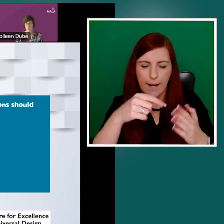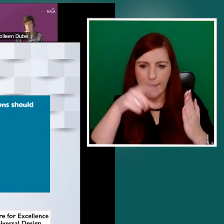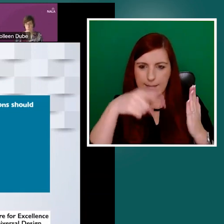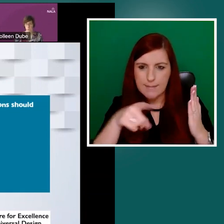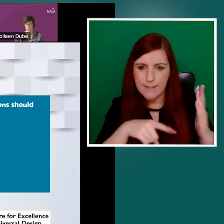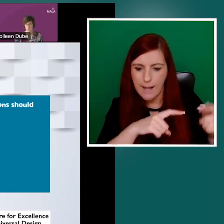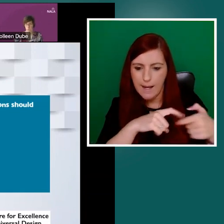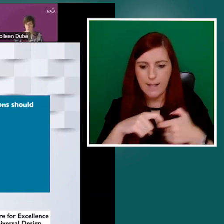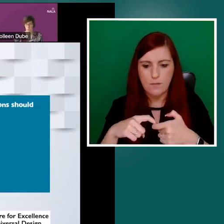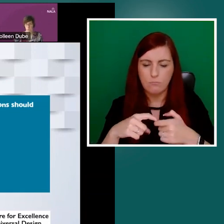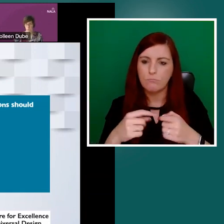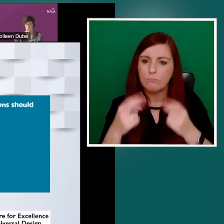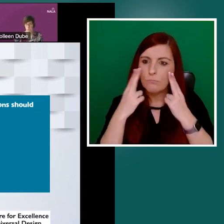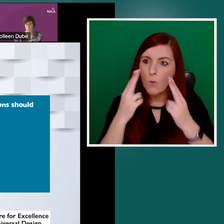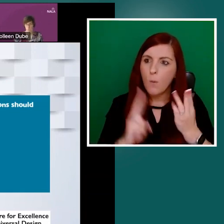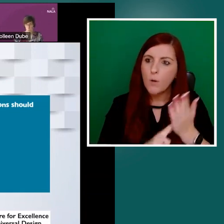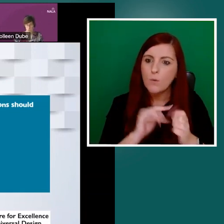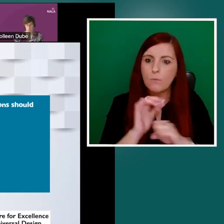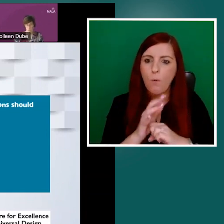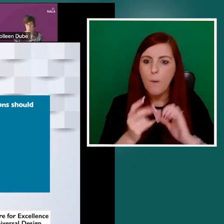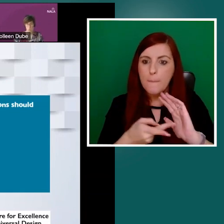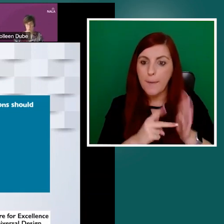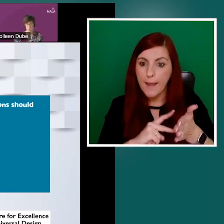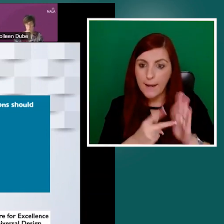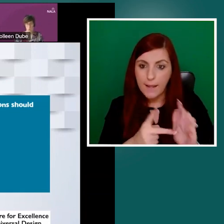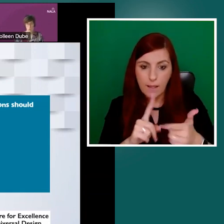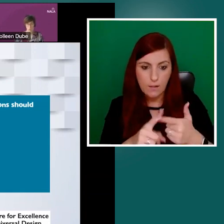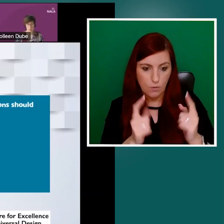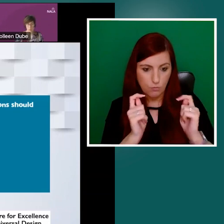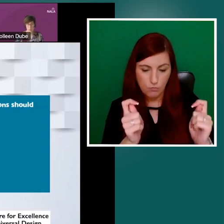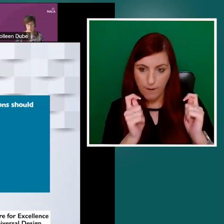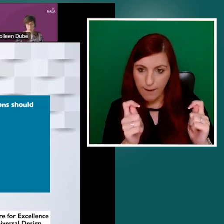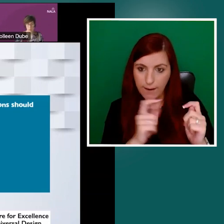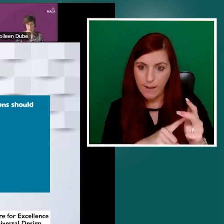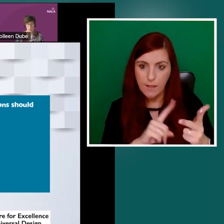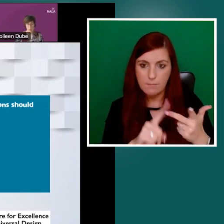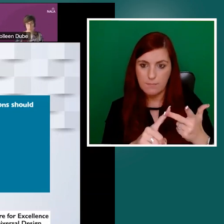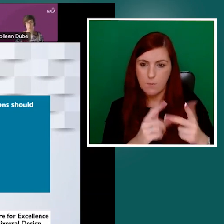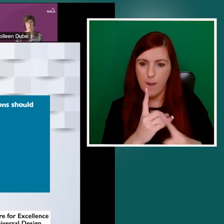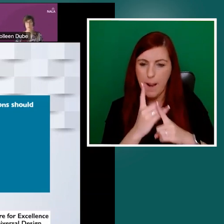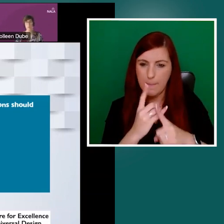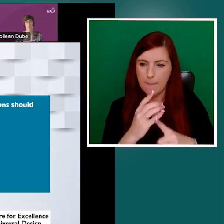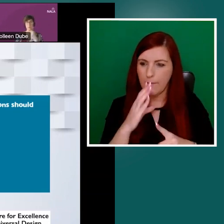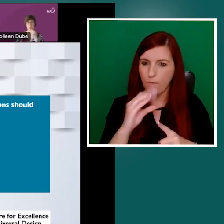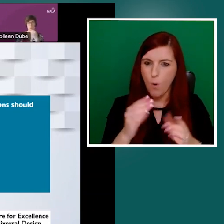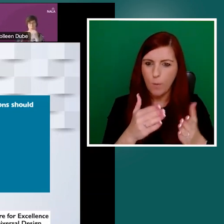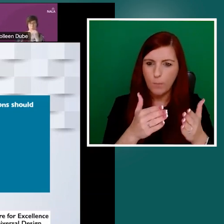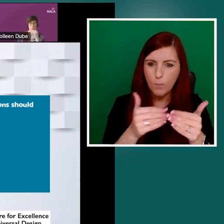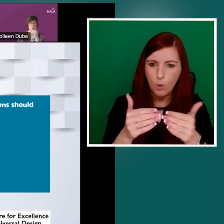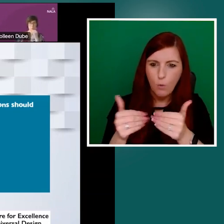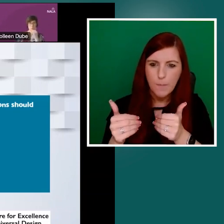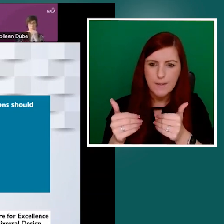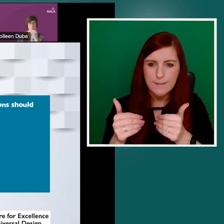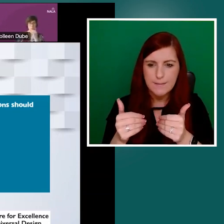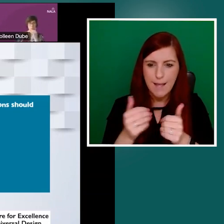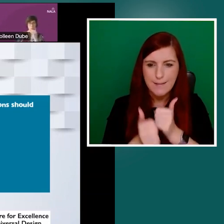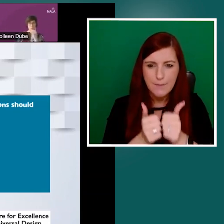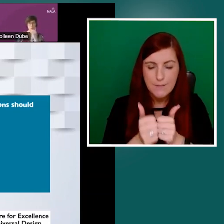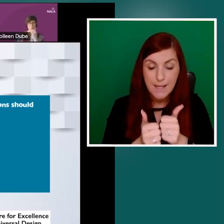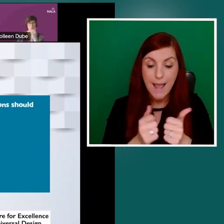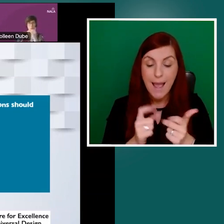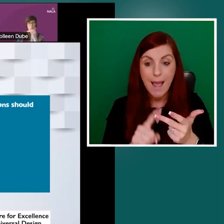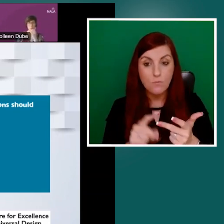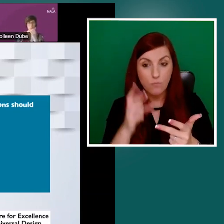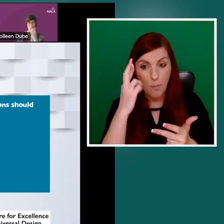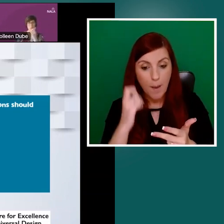to help inform procurement activities. And just to remind the toolkit is published and structured in a way that it's